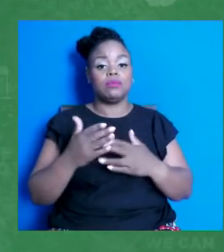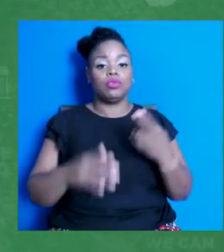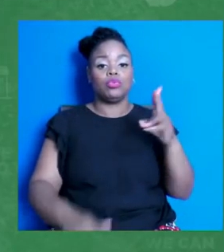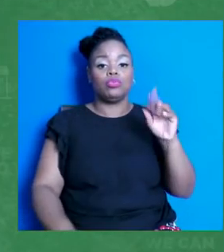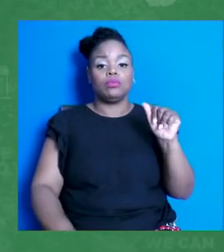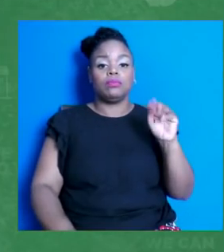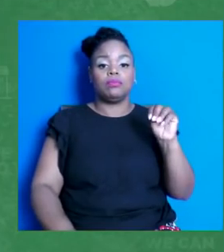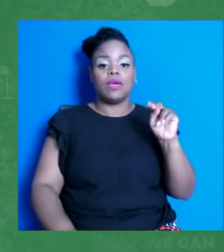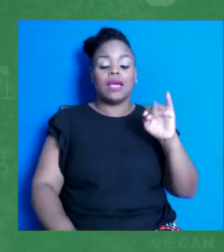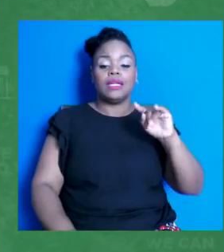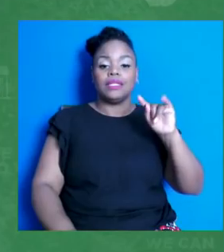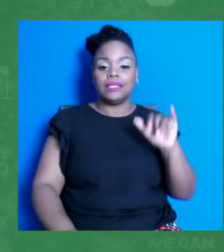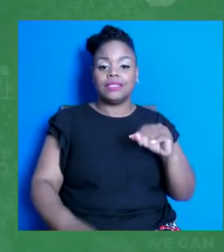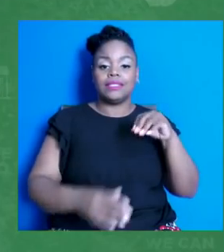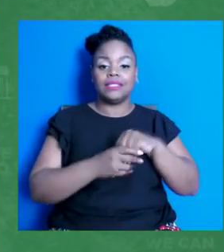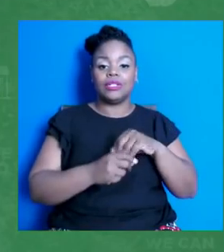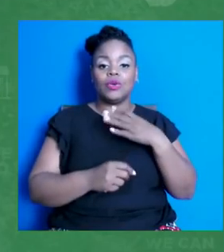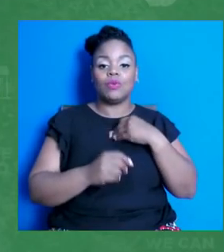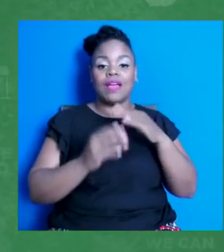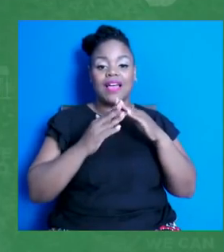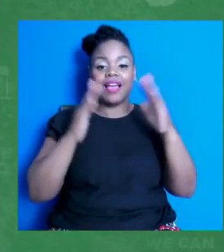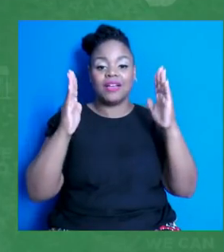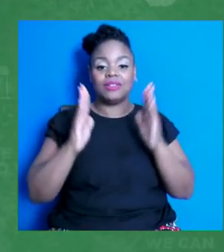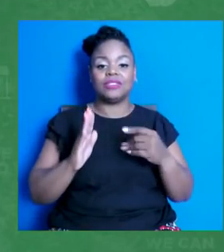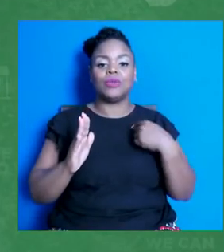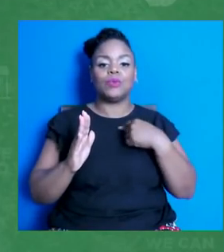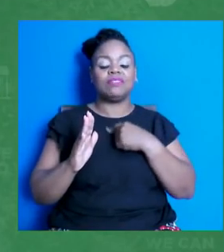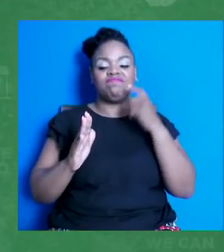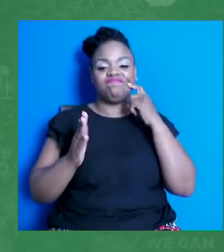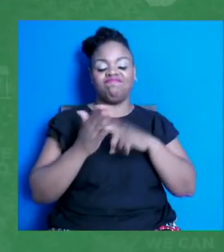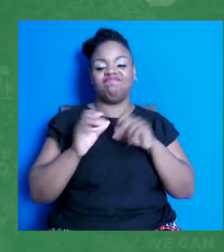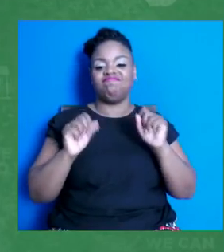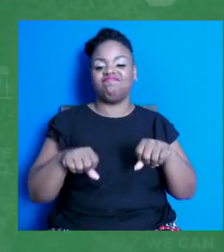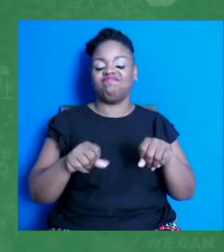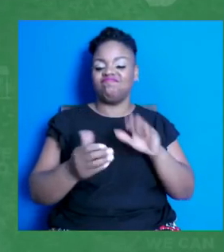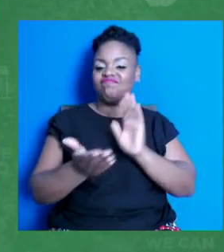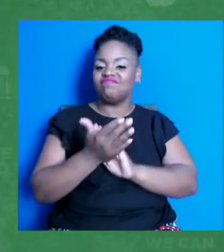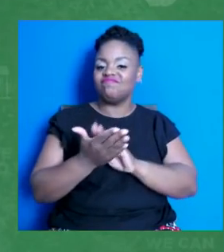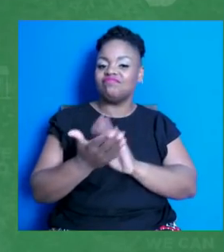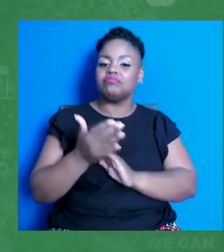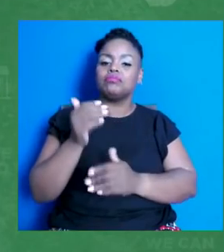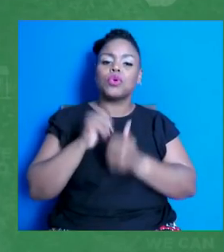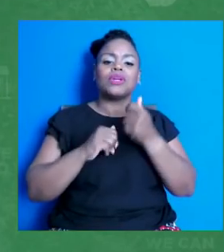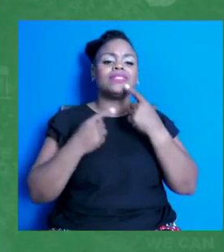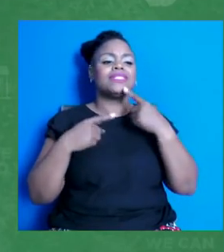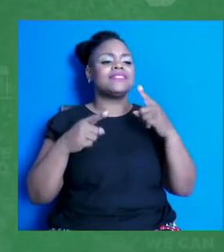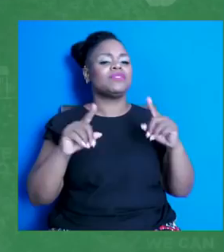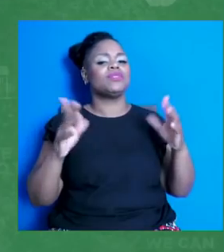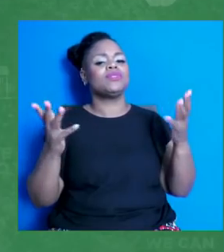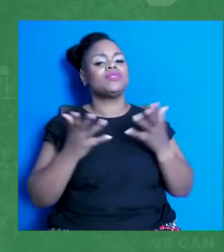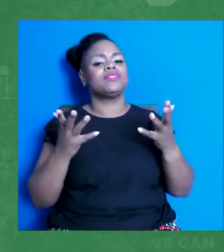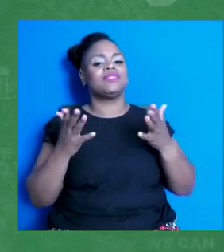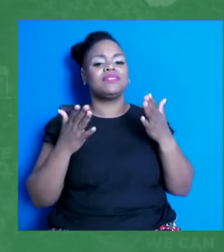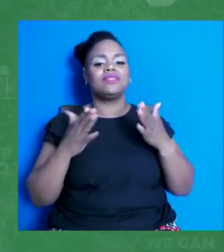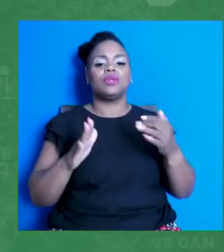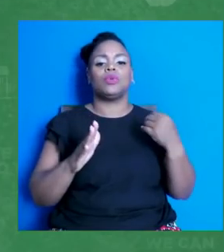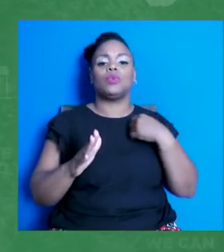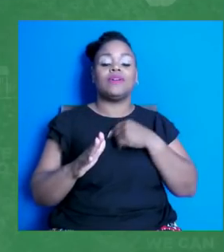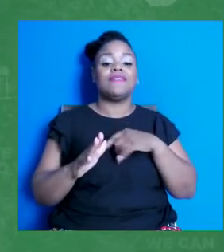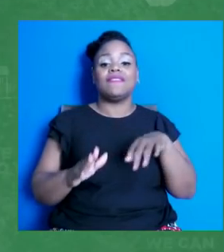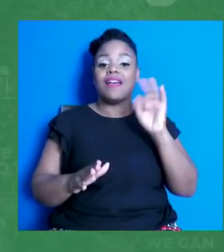To answer your question, and while it may sound simple, the single most effective tactic that we've found is boots on the ground action,